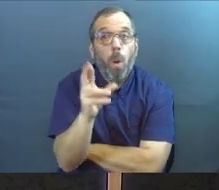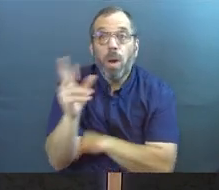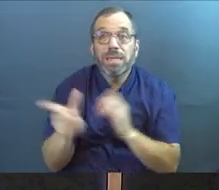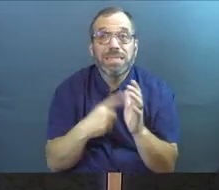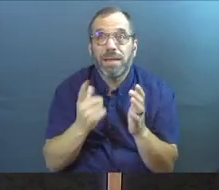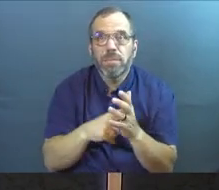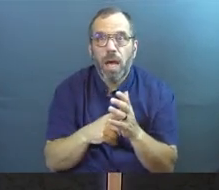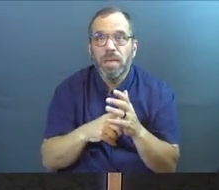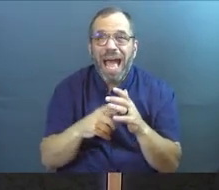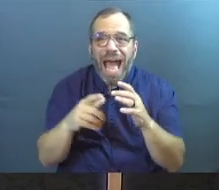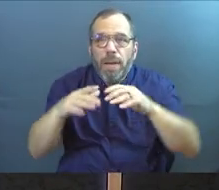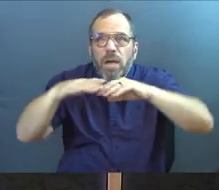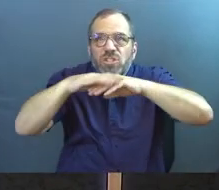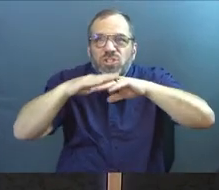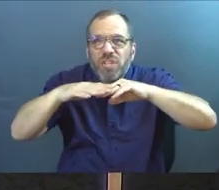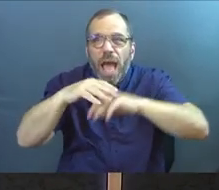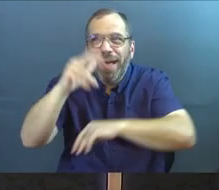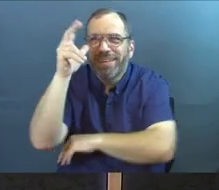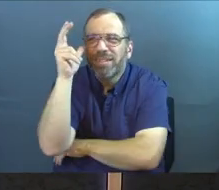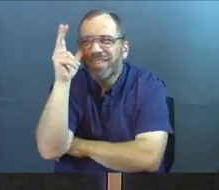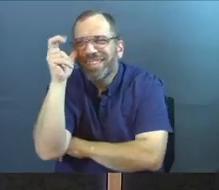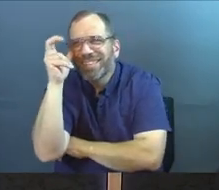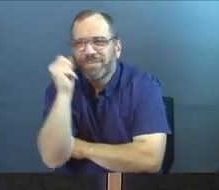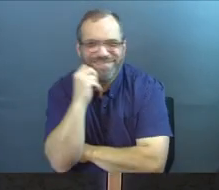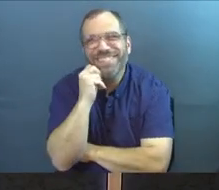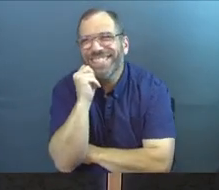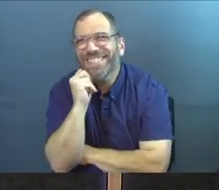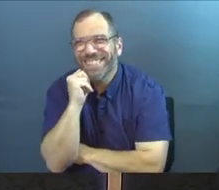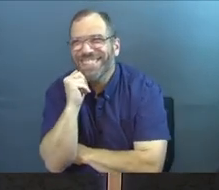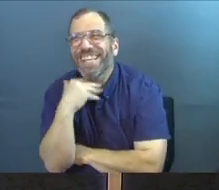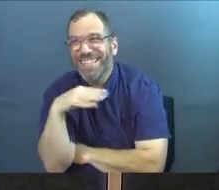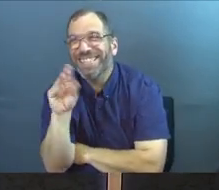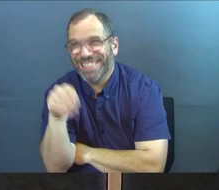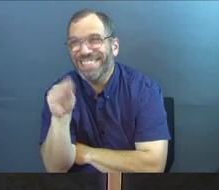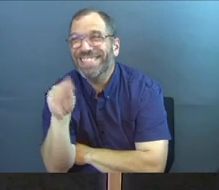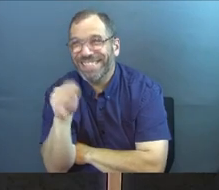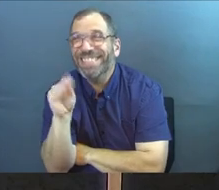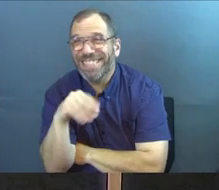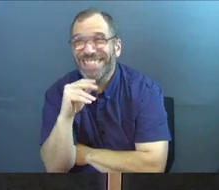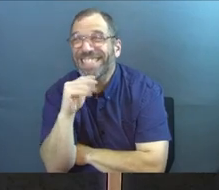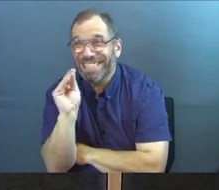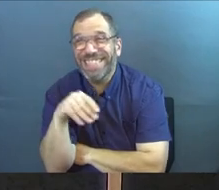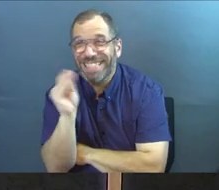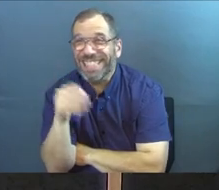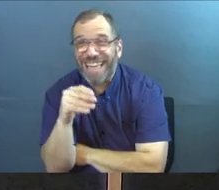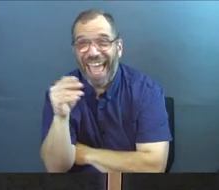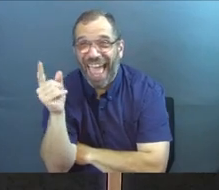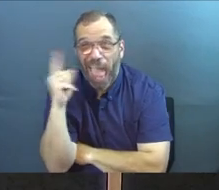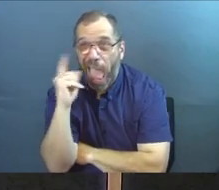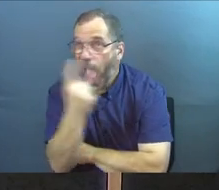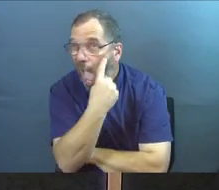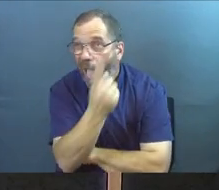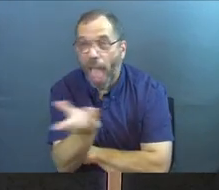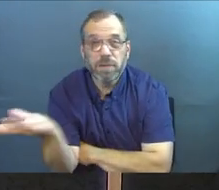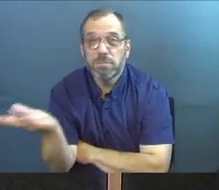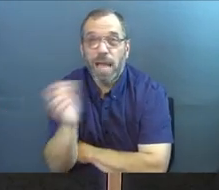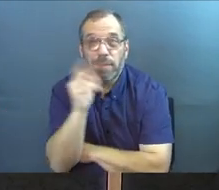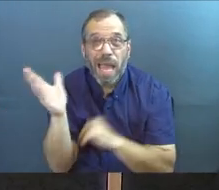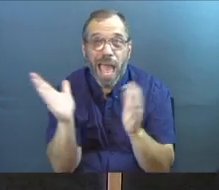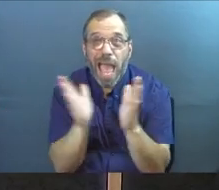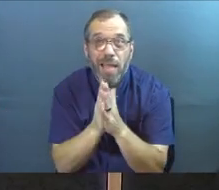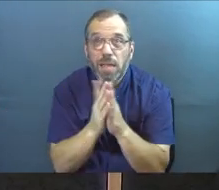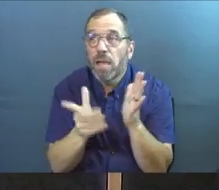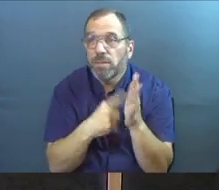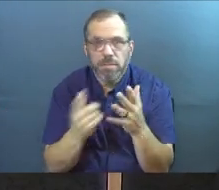sometimes I'm really shallow about, like, I'm listening a little bit. I'm smiling along. But I'm not really understanding, not really engaging, not really asking questions.